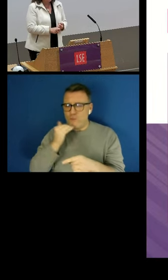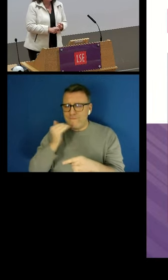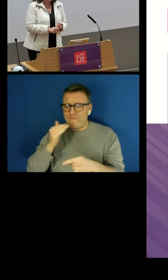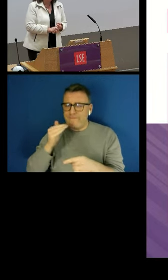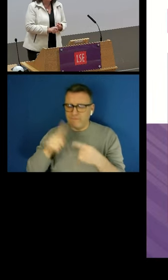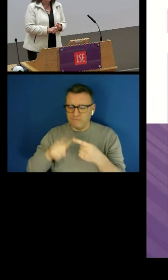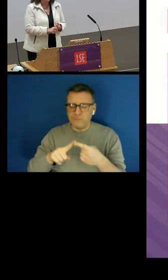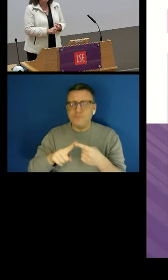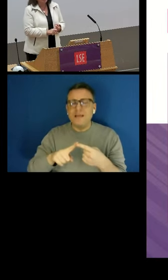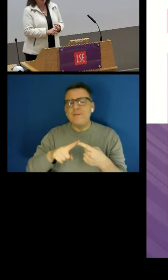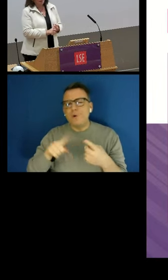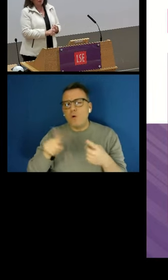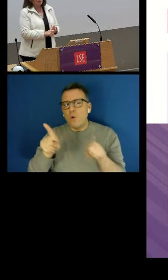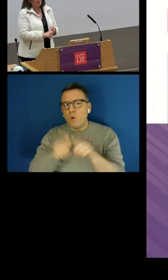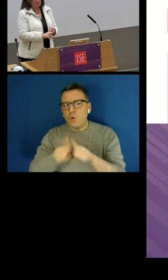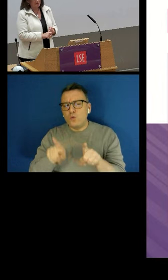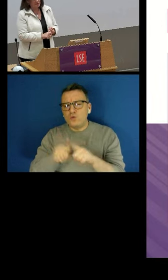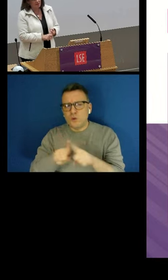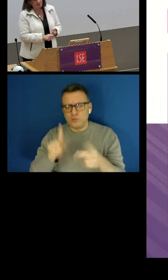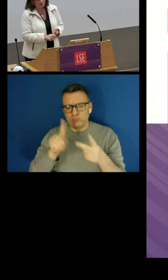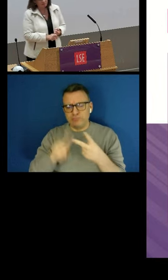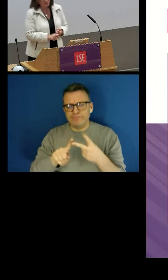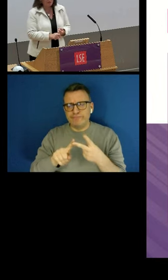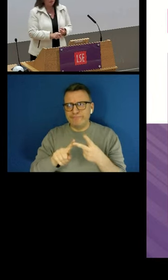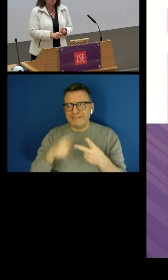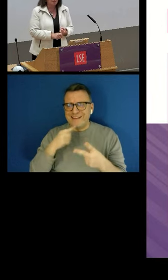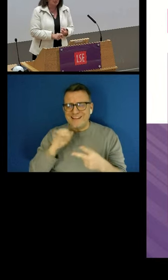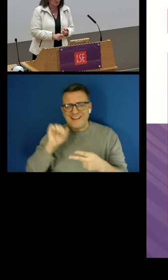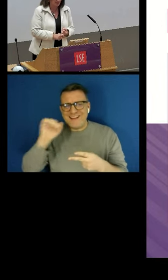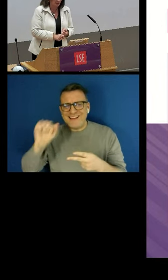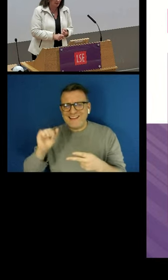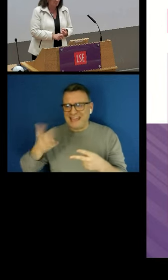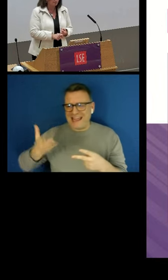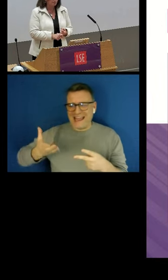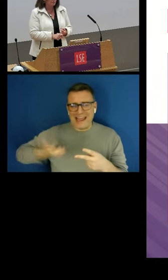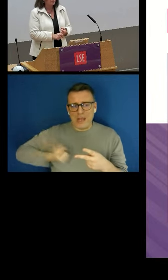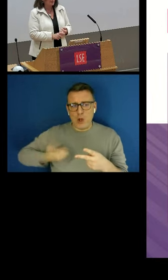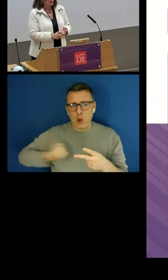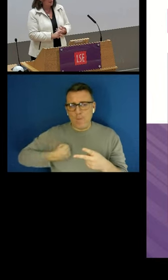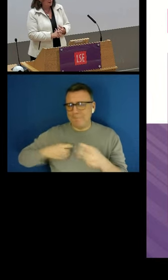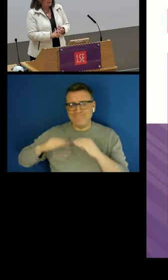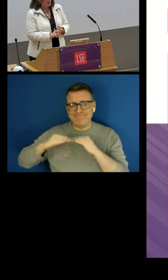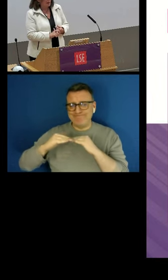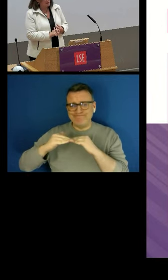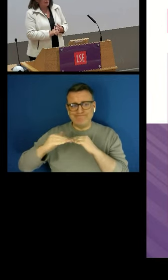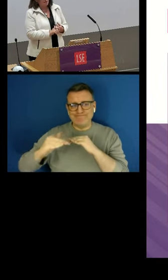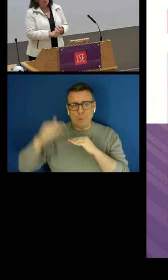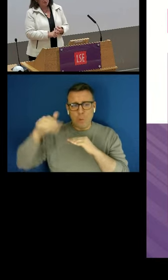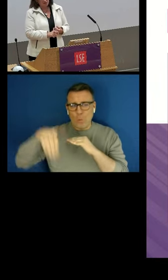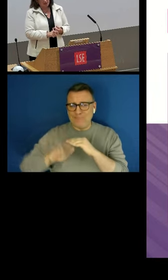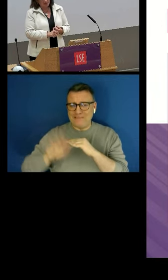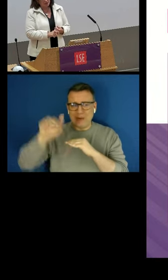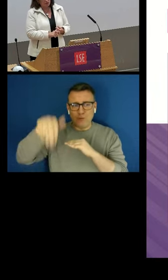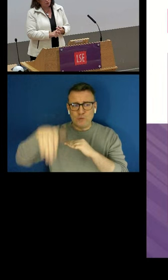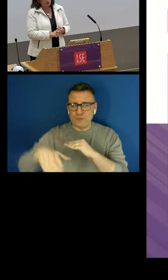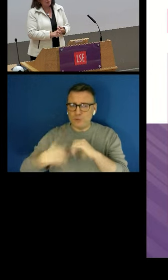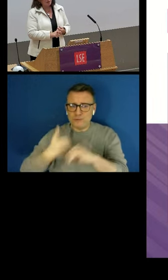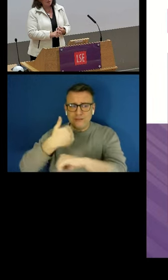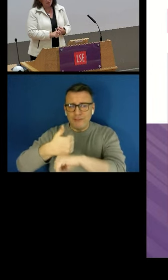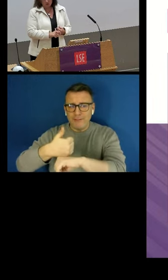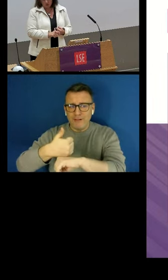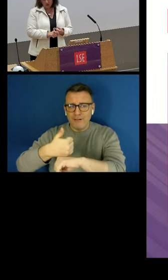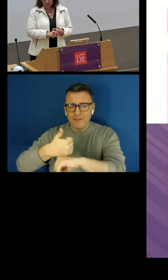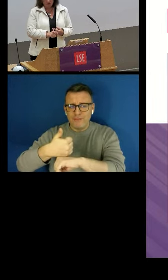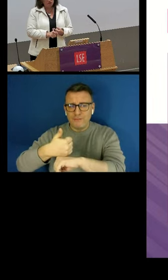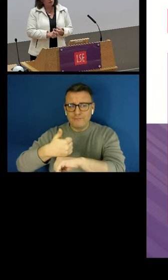talking about the unpredictability of his income, the stability of his income. And in addition to that, he's talking